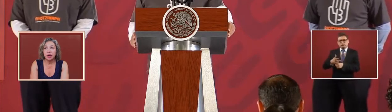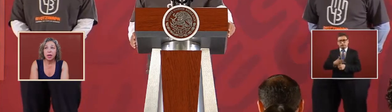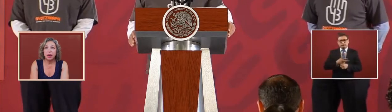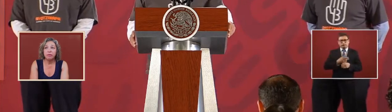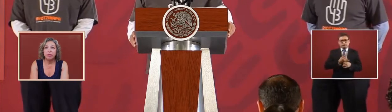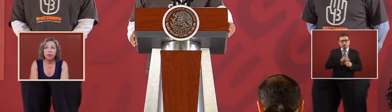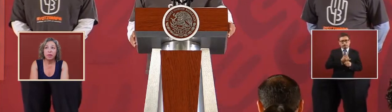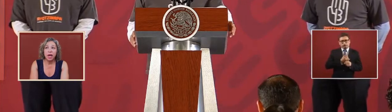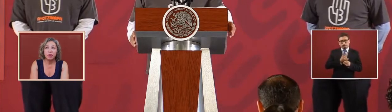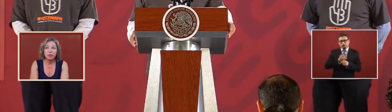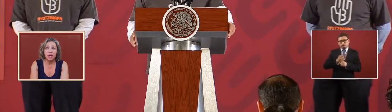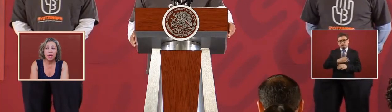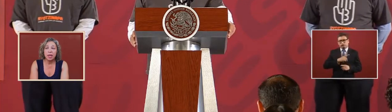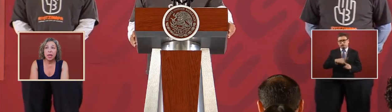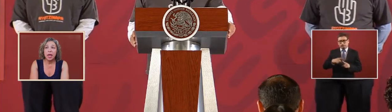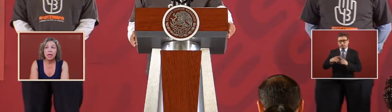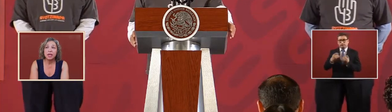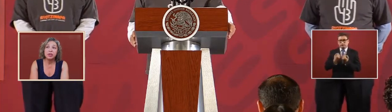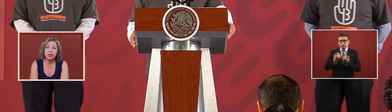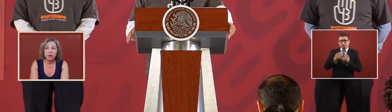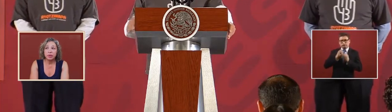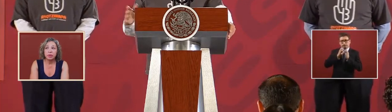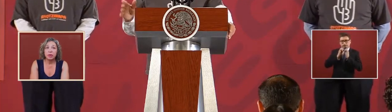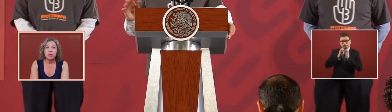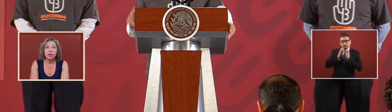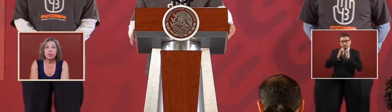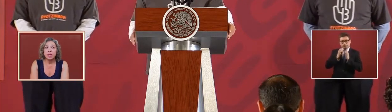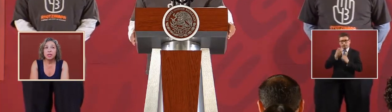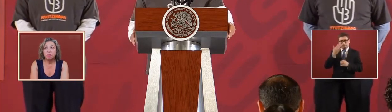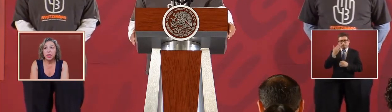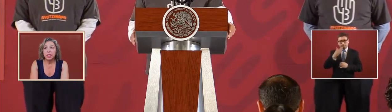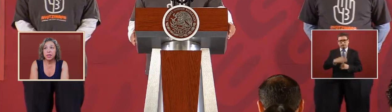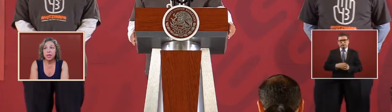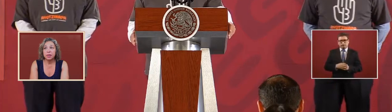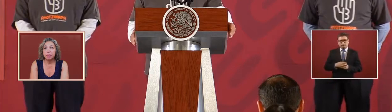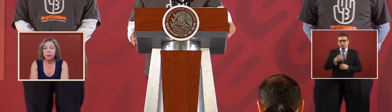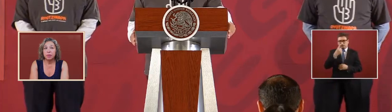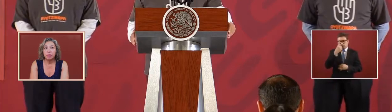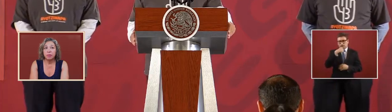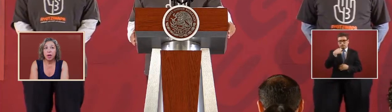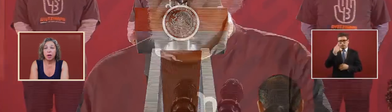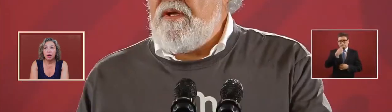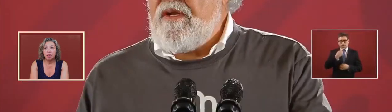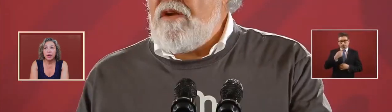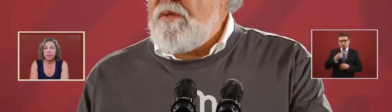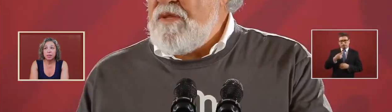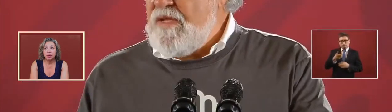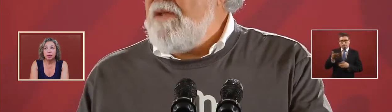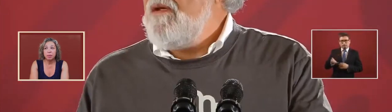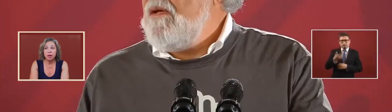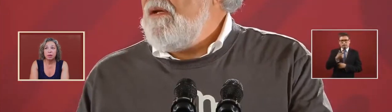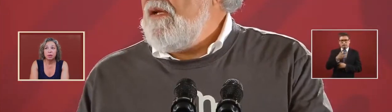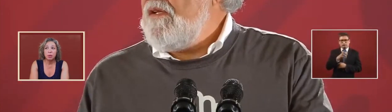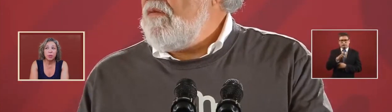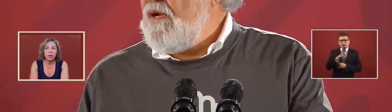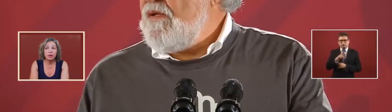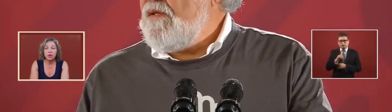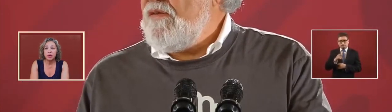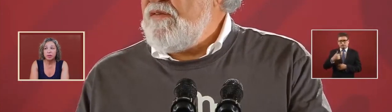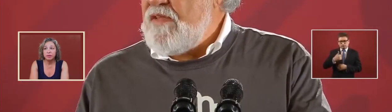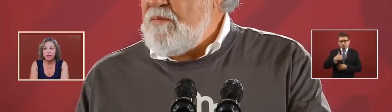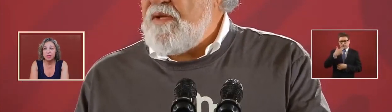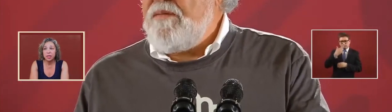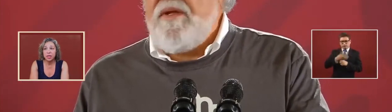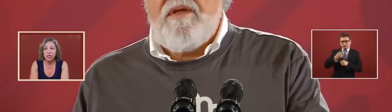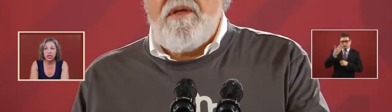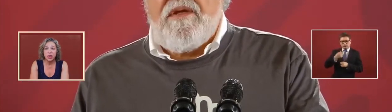of of how the an interview that is being done based on the on what they're